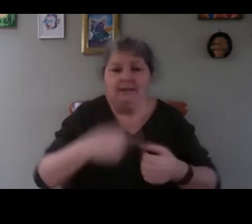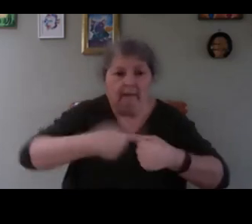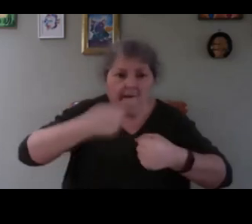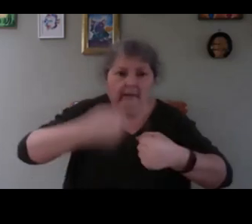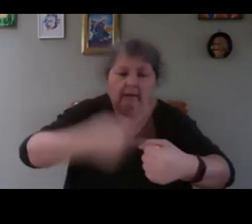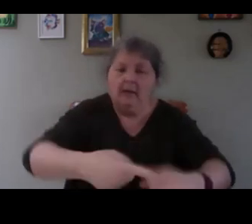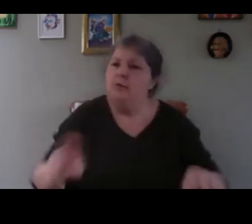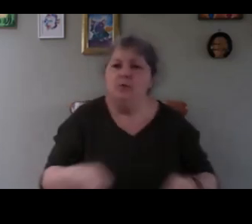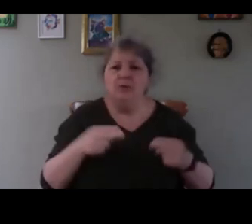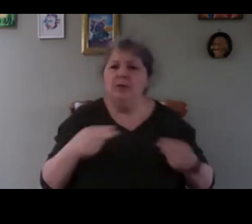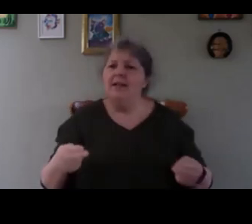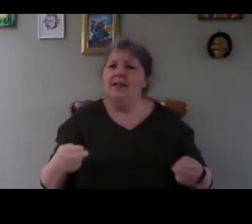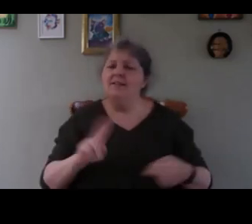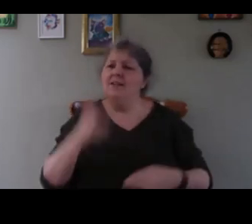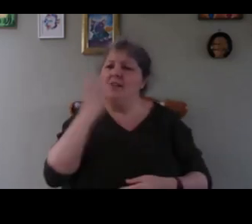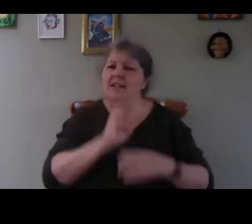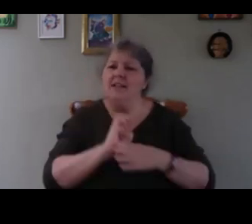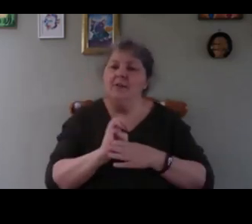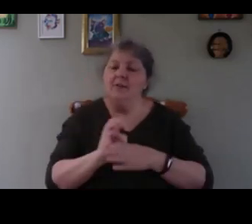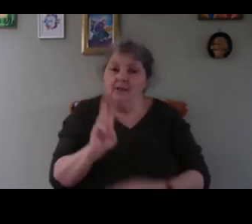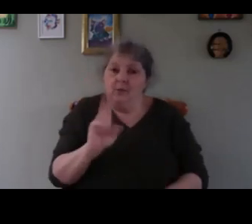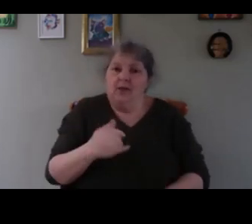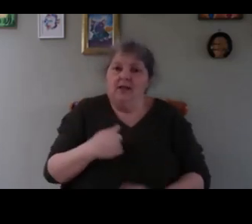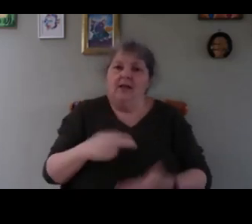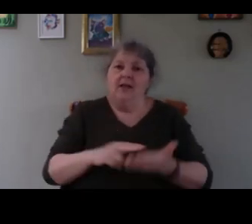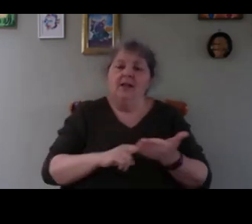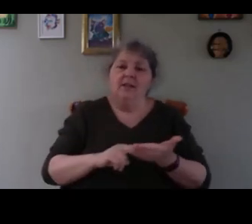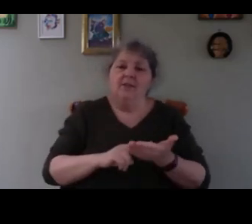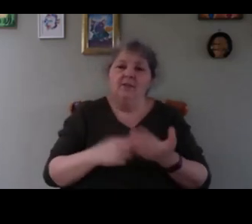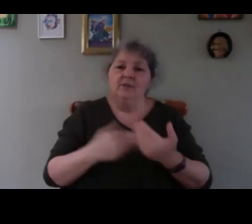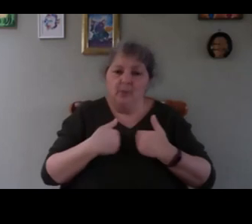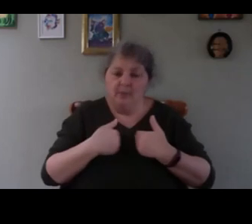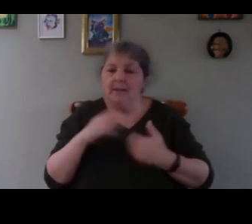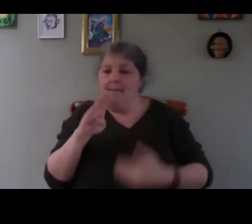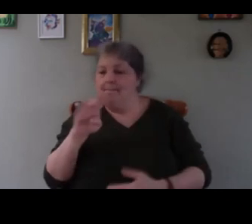again forever so it's why I used the bead because you can sieve it